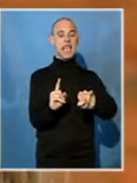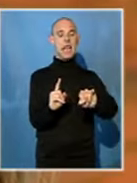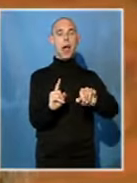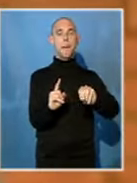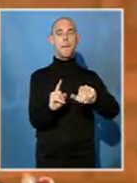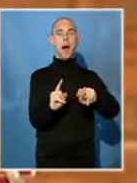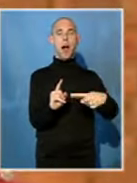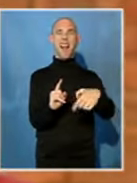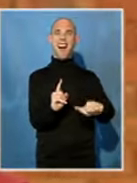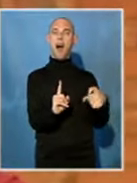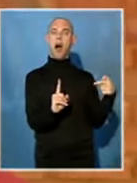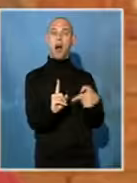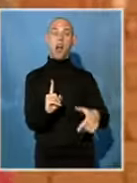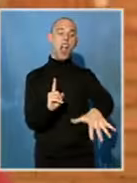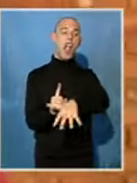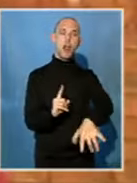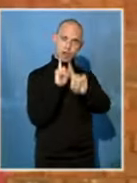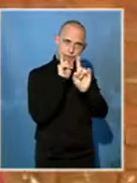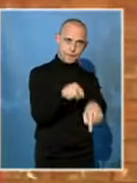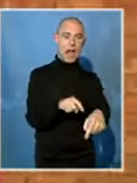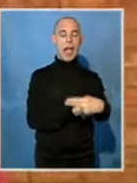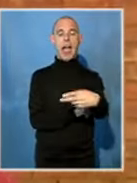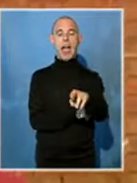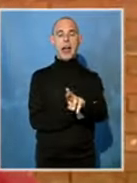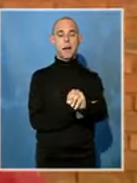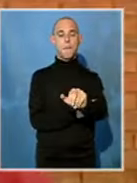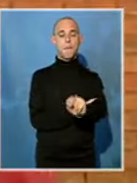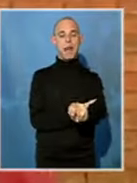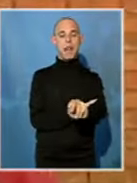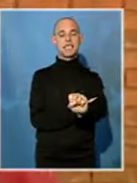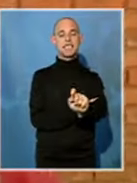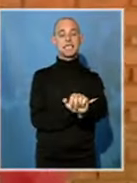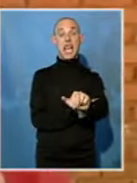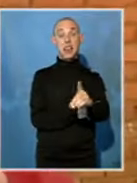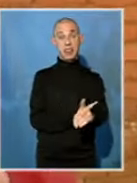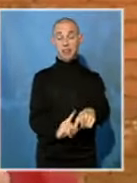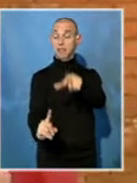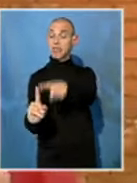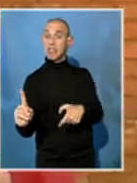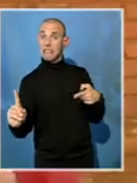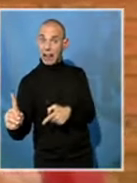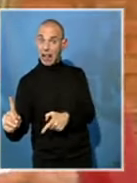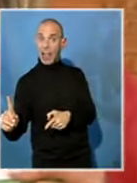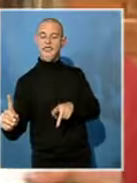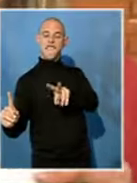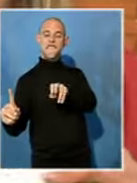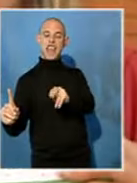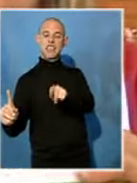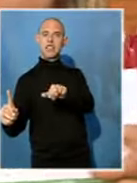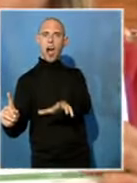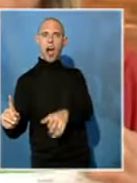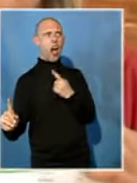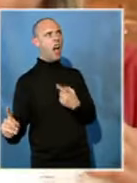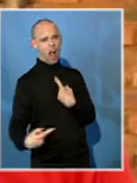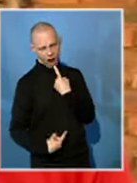Hermannstadt. He encountered an angry resident, Lena Fenter, who says her municipal bill is 20,000